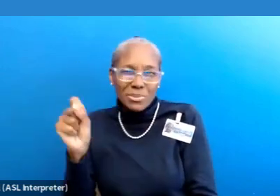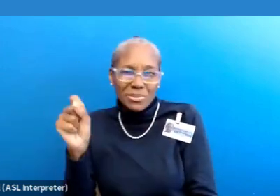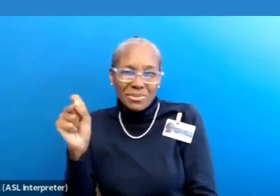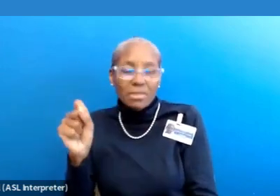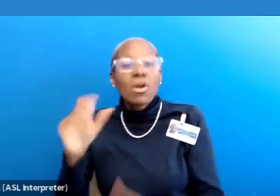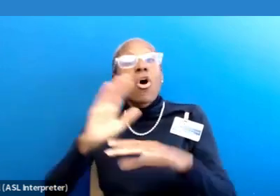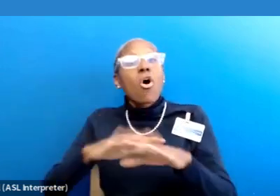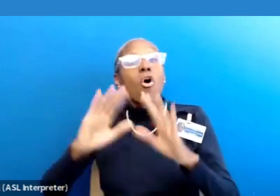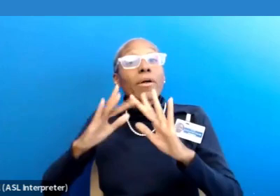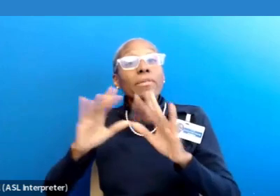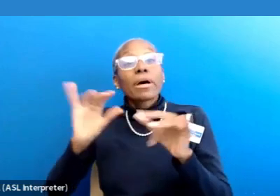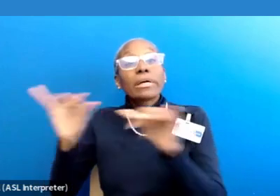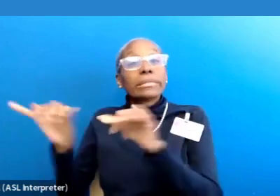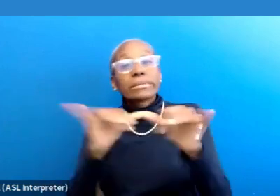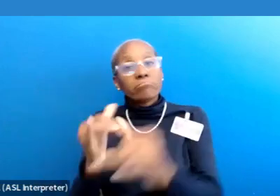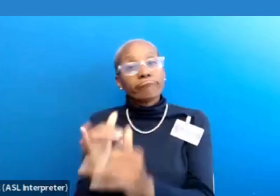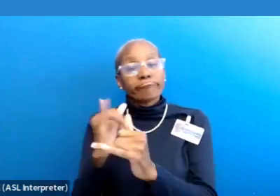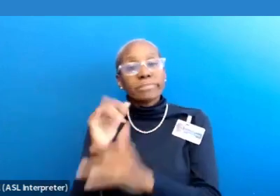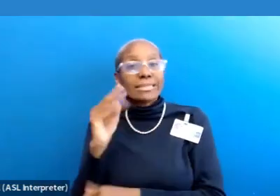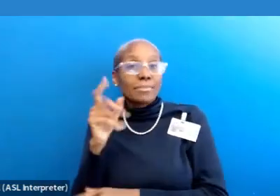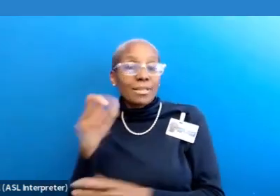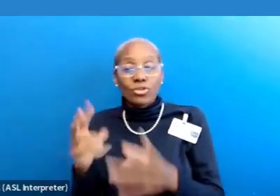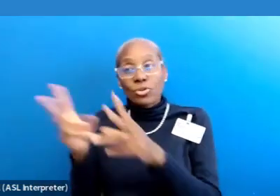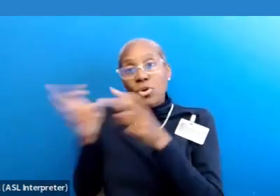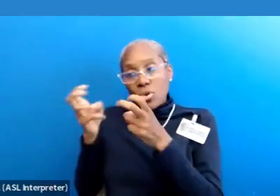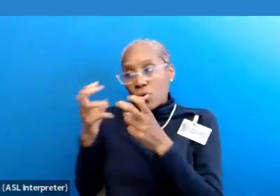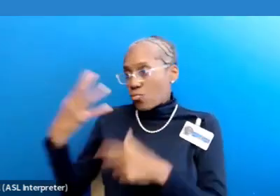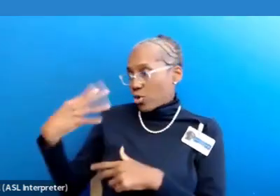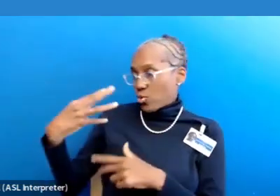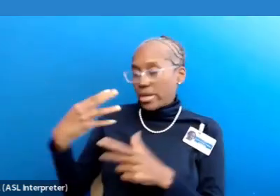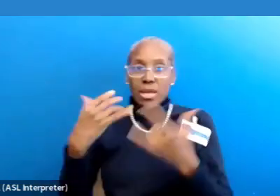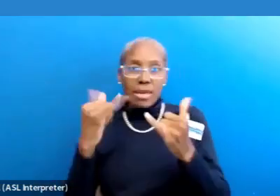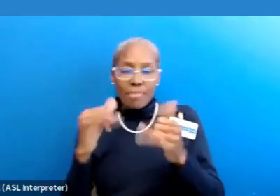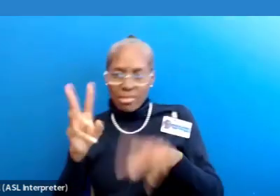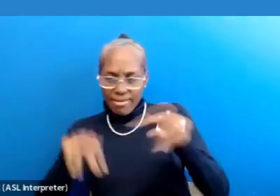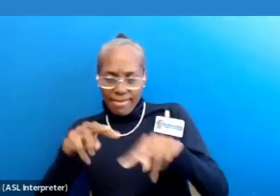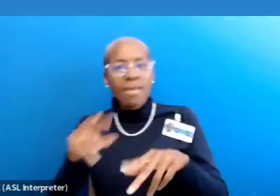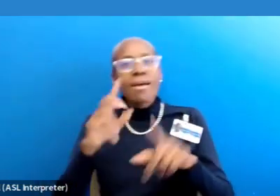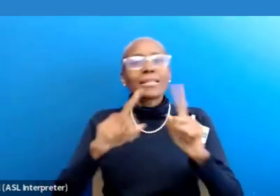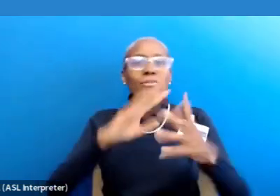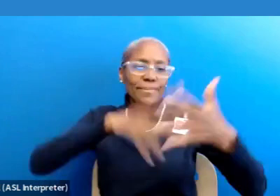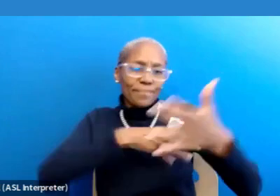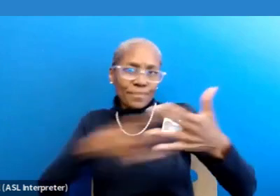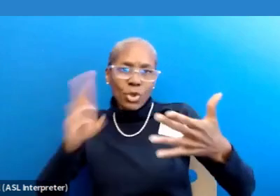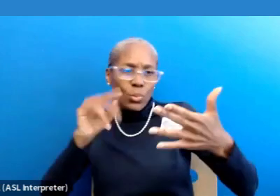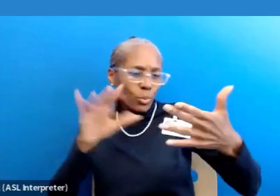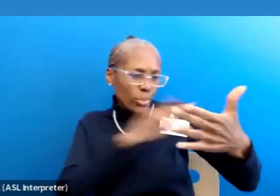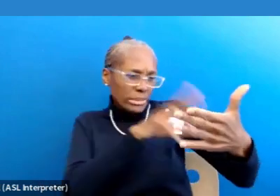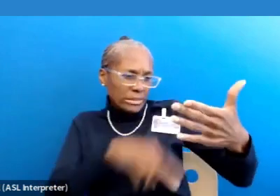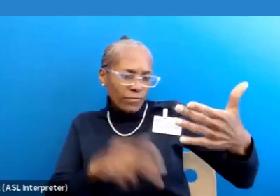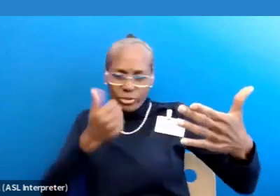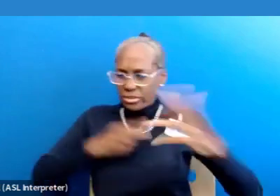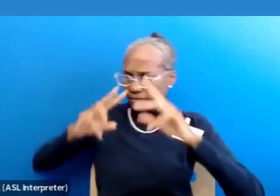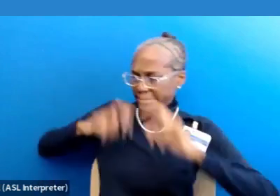online simulation, recording and playback, and rubrics for self-assessment, and for use in assessing recordings of